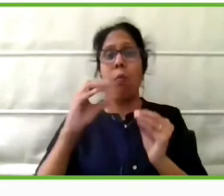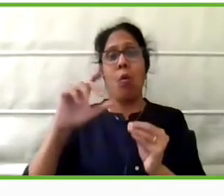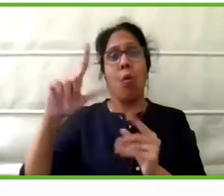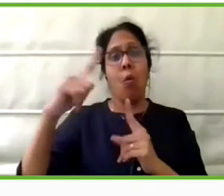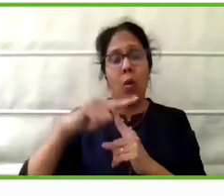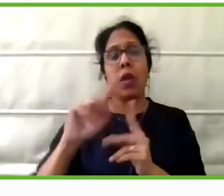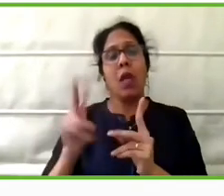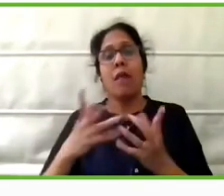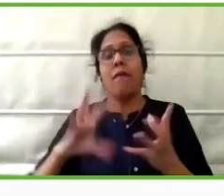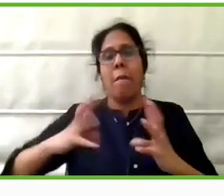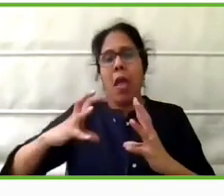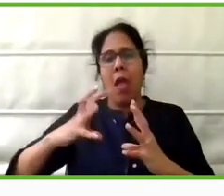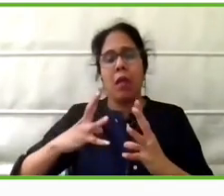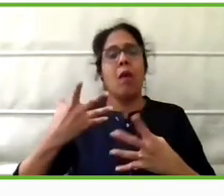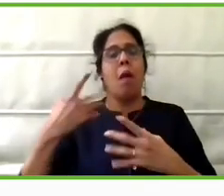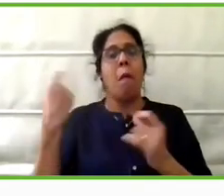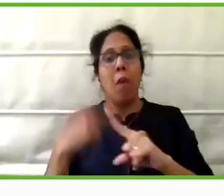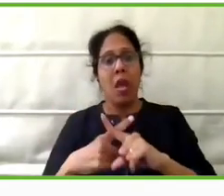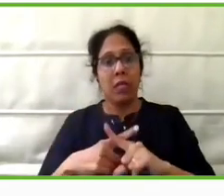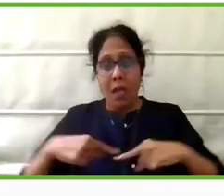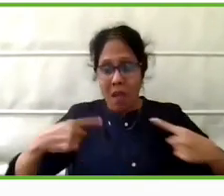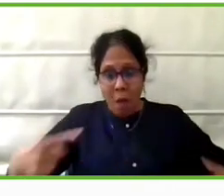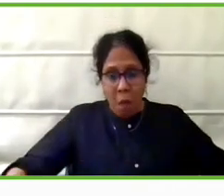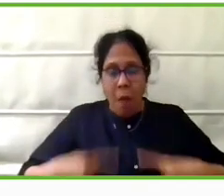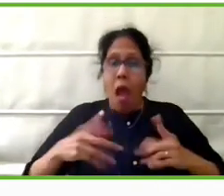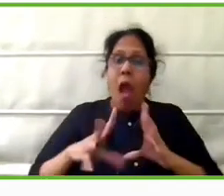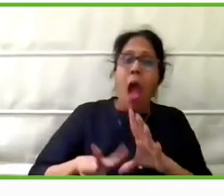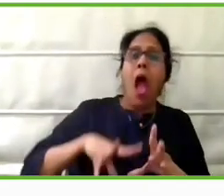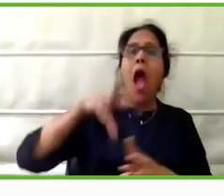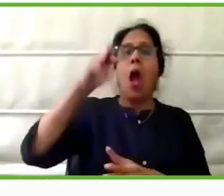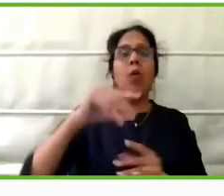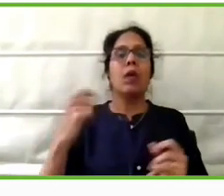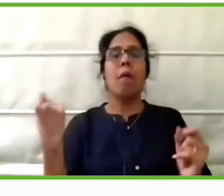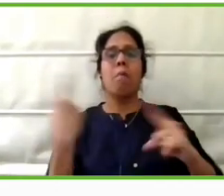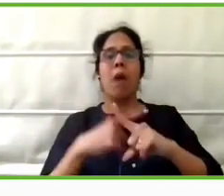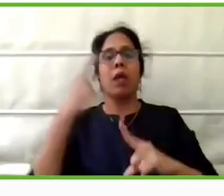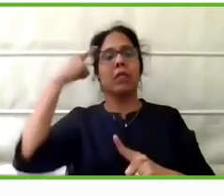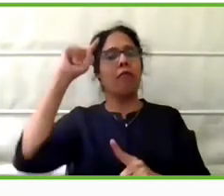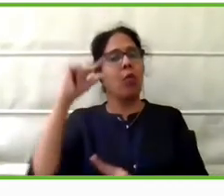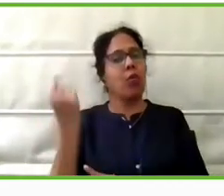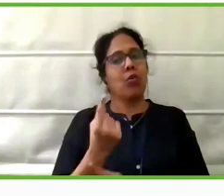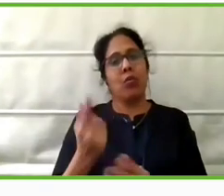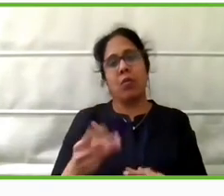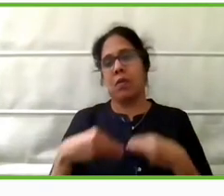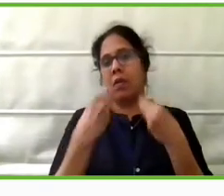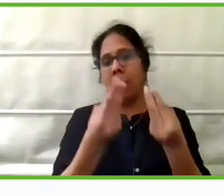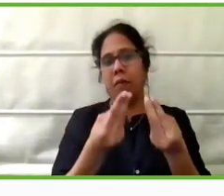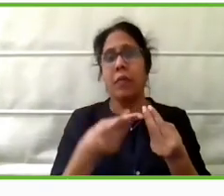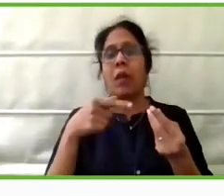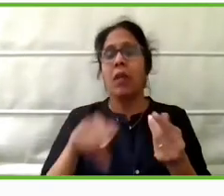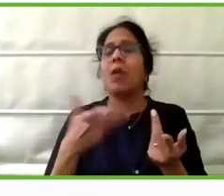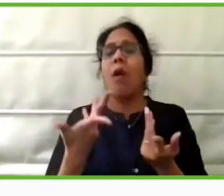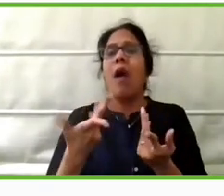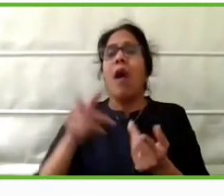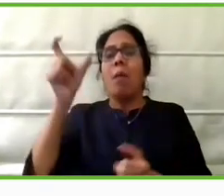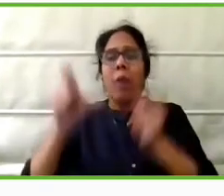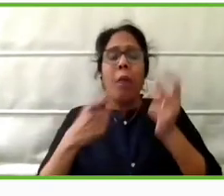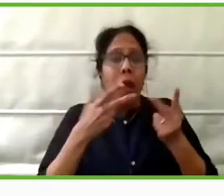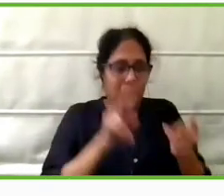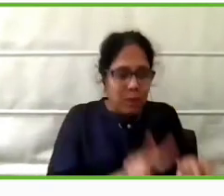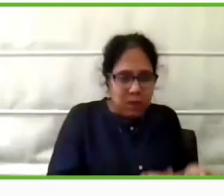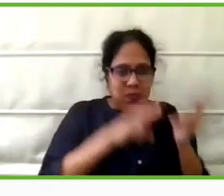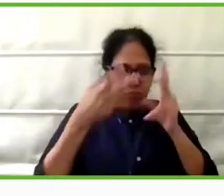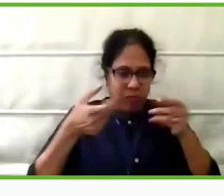that converts this wheelchair into an outdoor mobility device. So it eliminates the need to transfer to